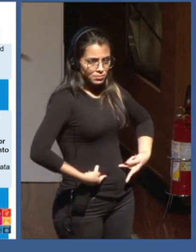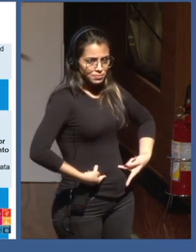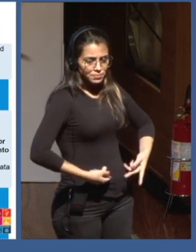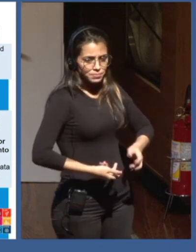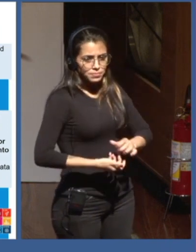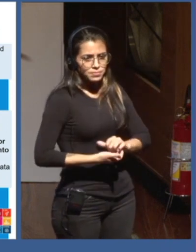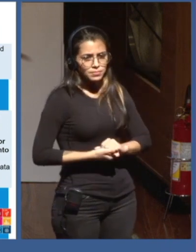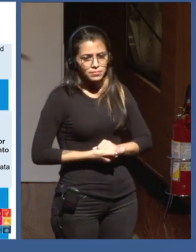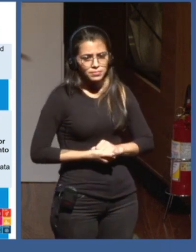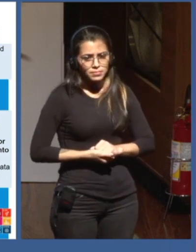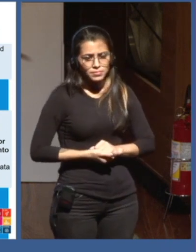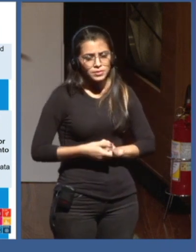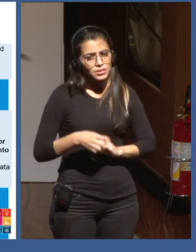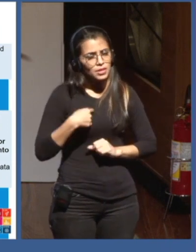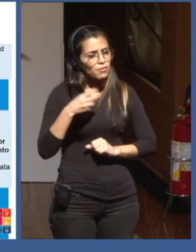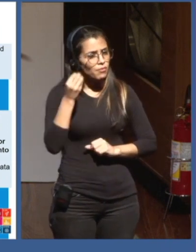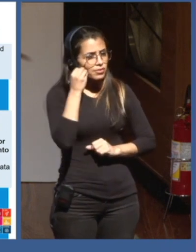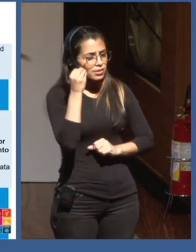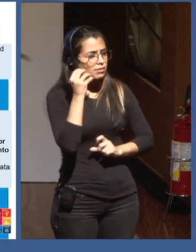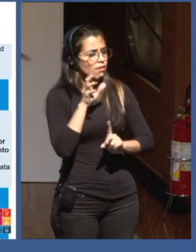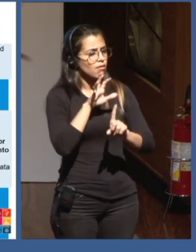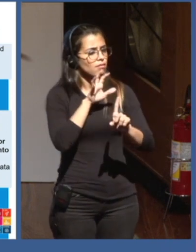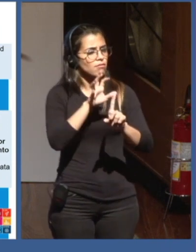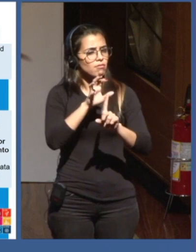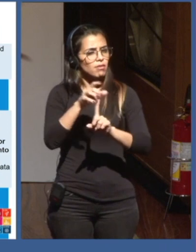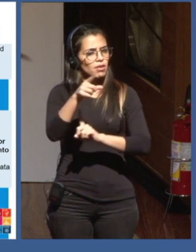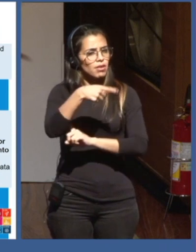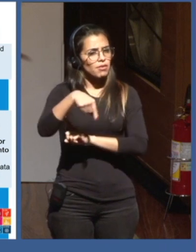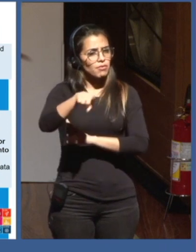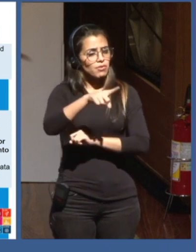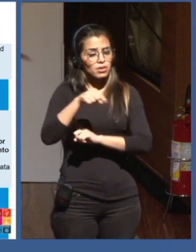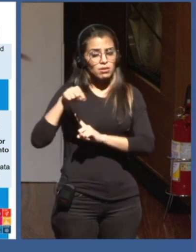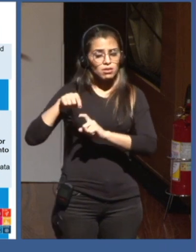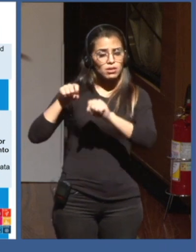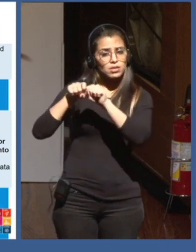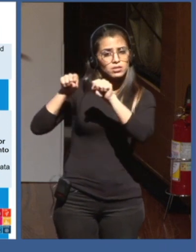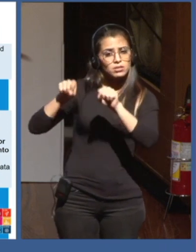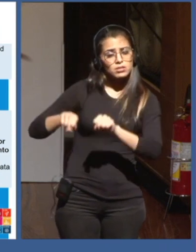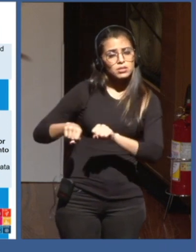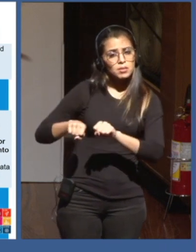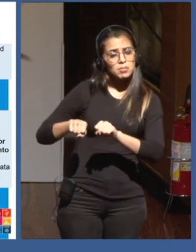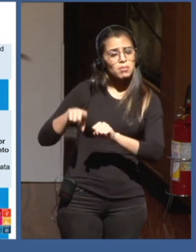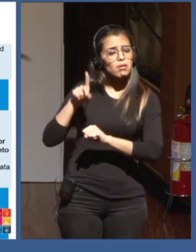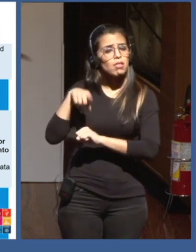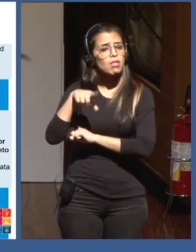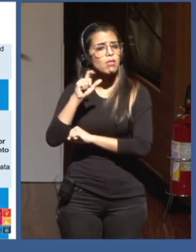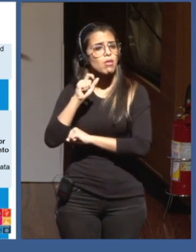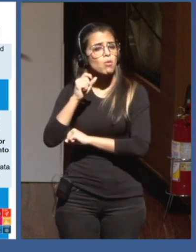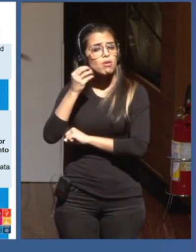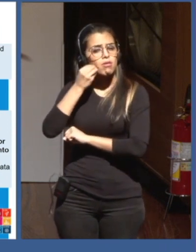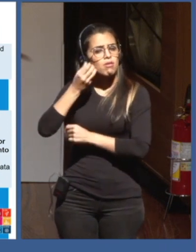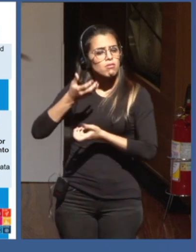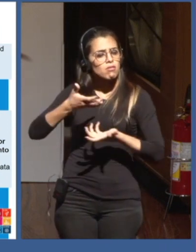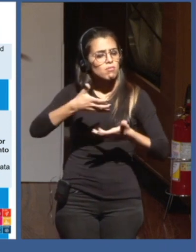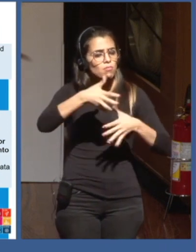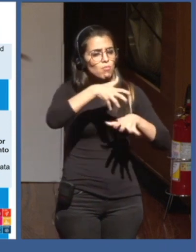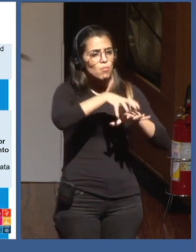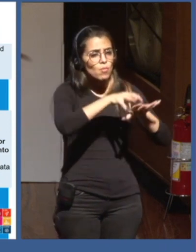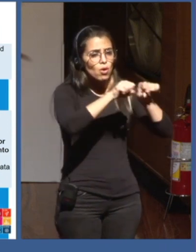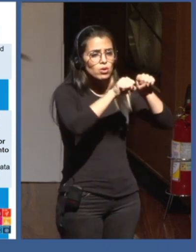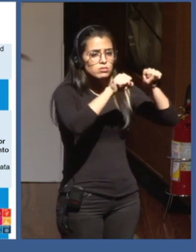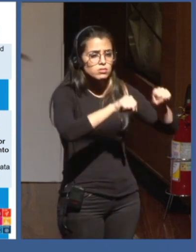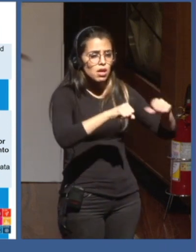convince you that what this system does is trying to put in place systems and standards to